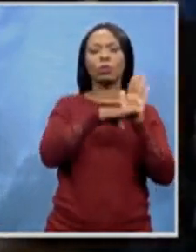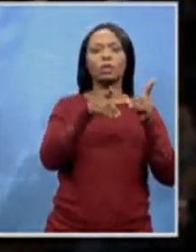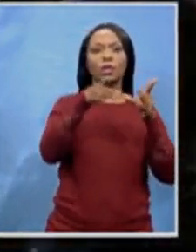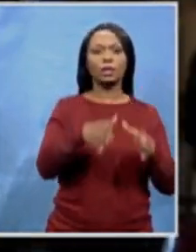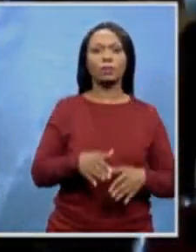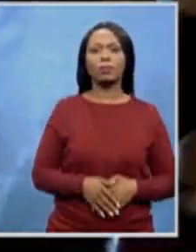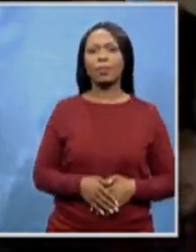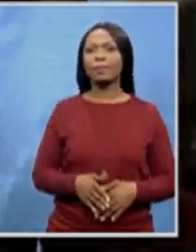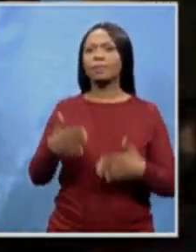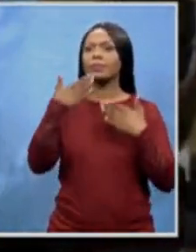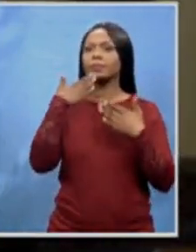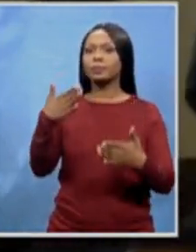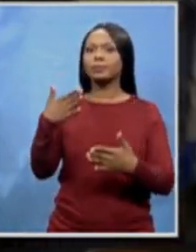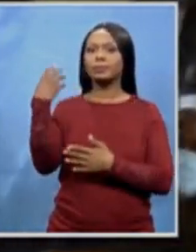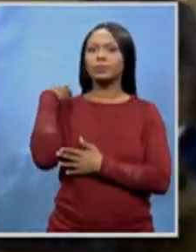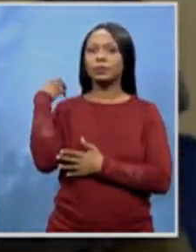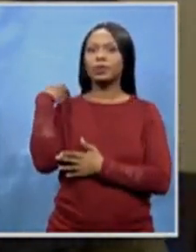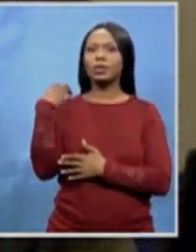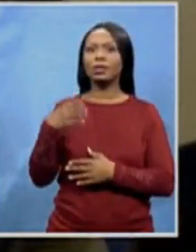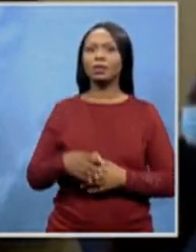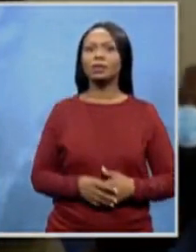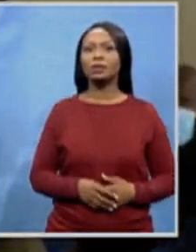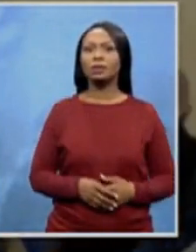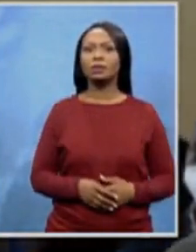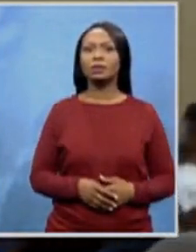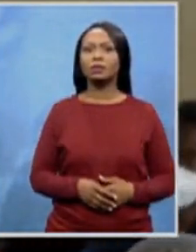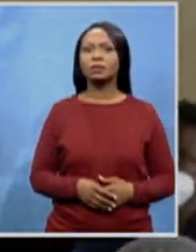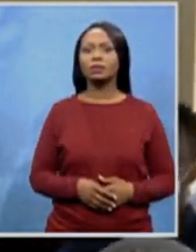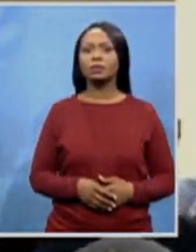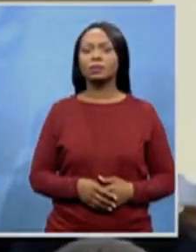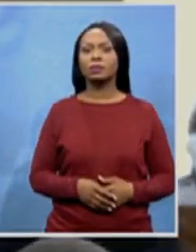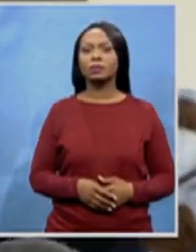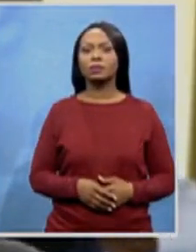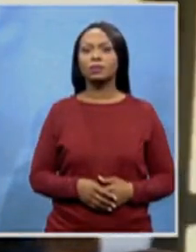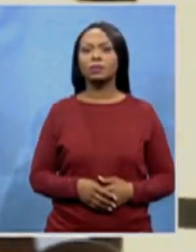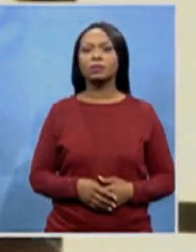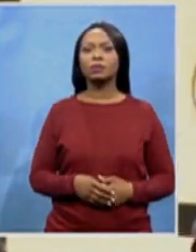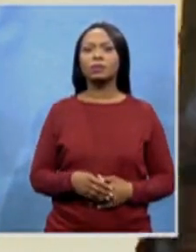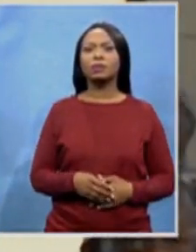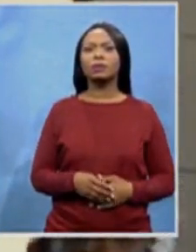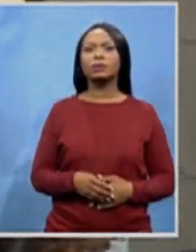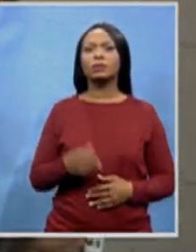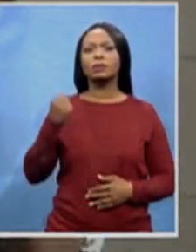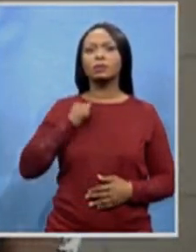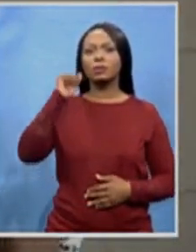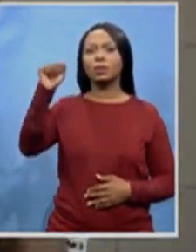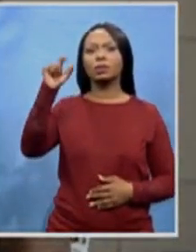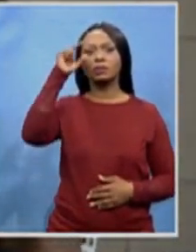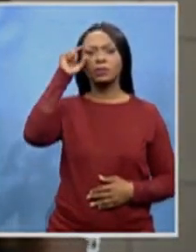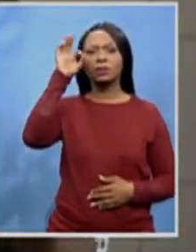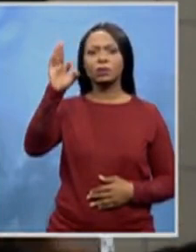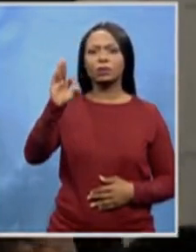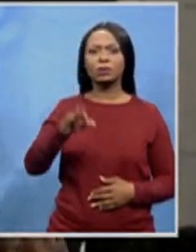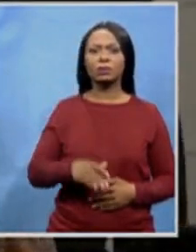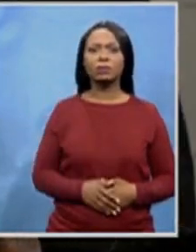Figelevuta Balula, who represents a generation